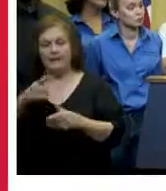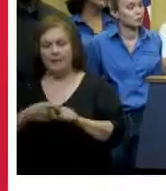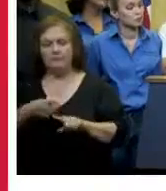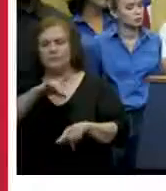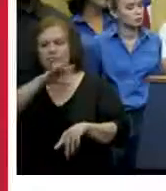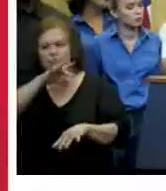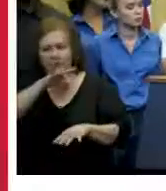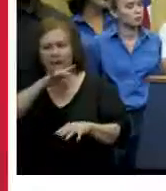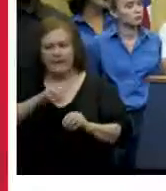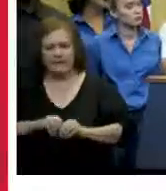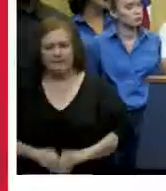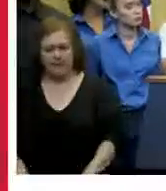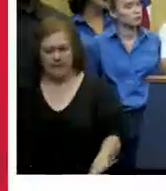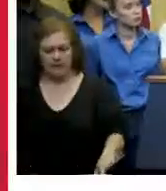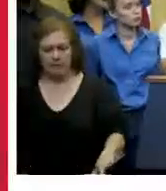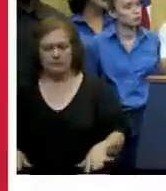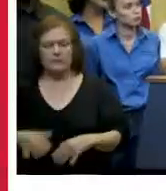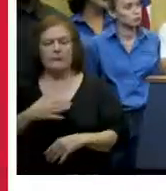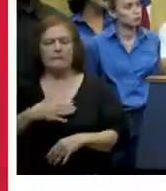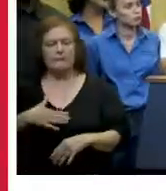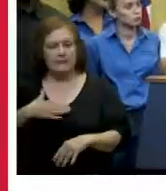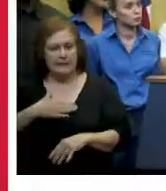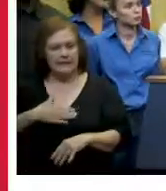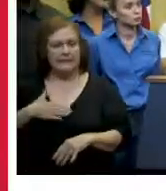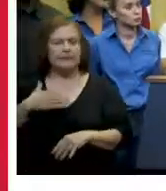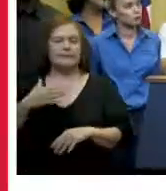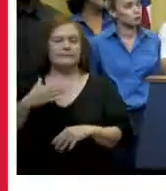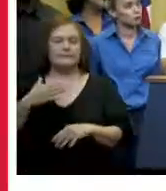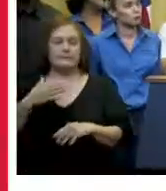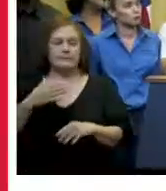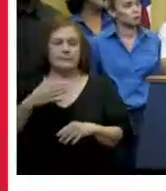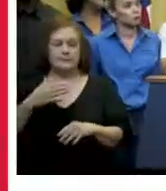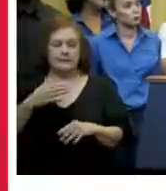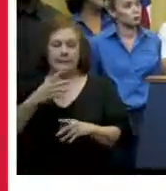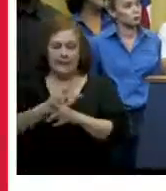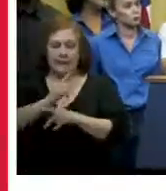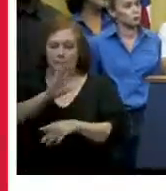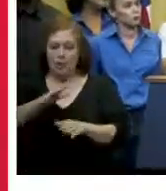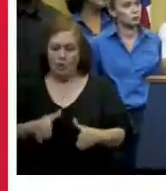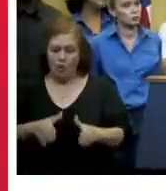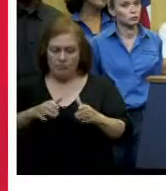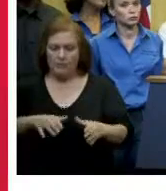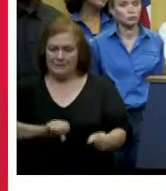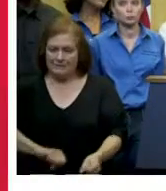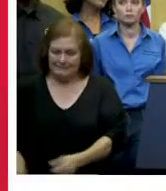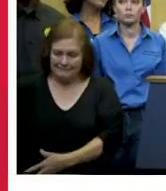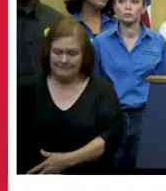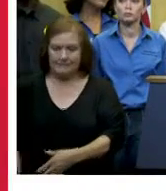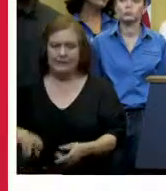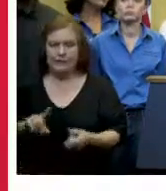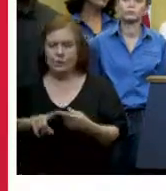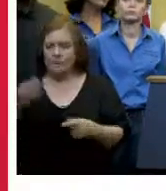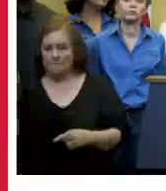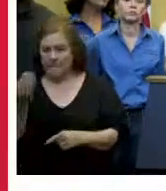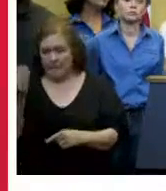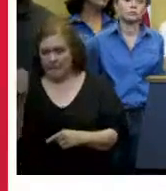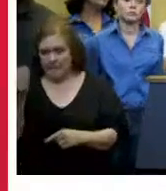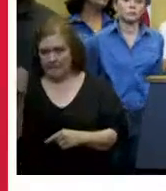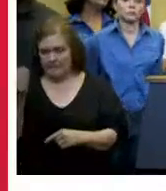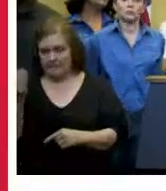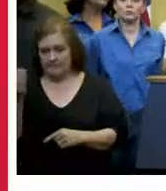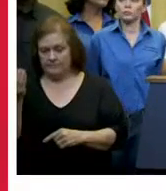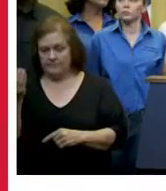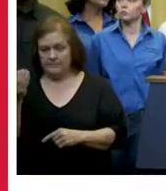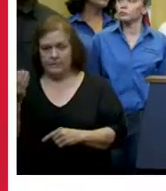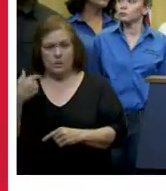debris on the curb please please hold it on your property secured until monday we